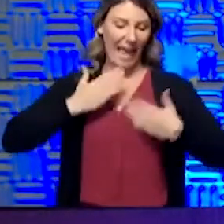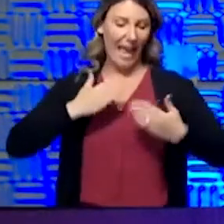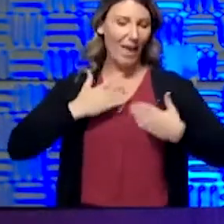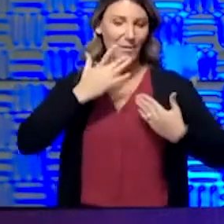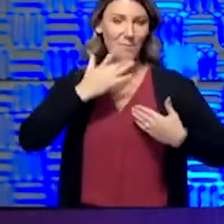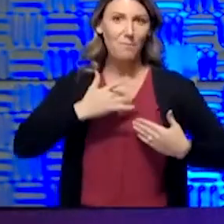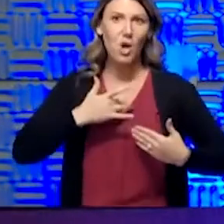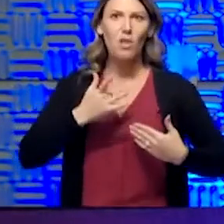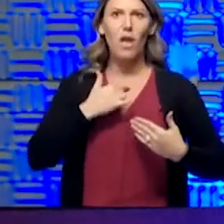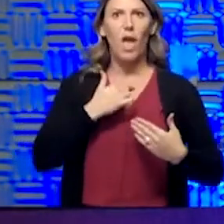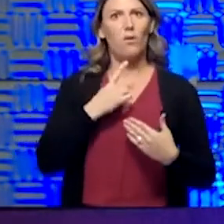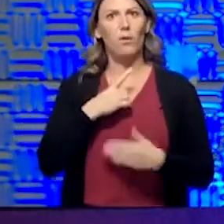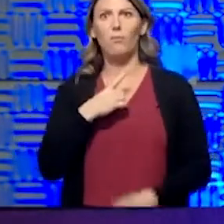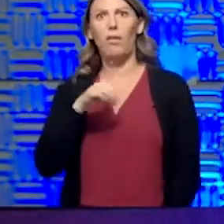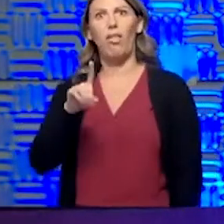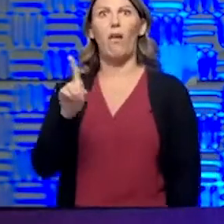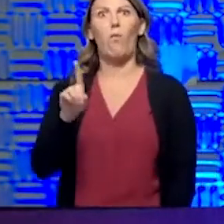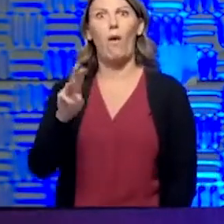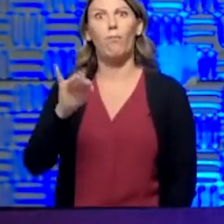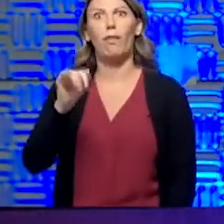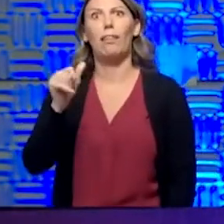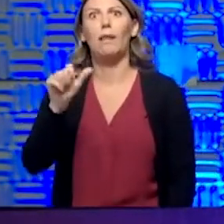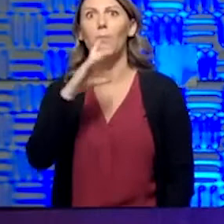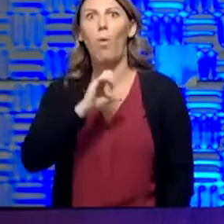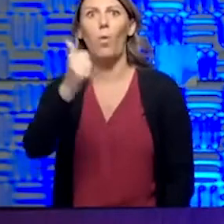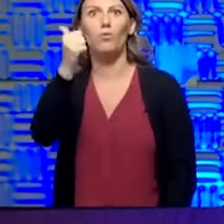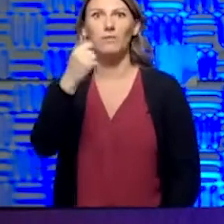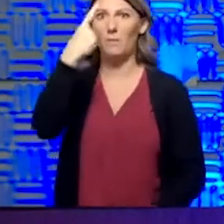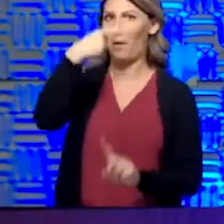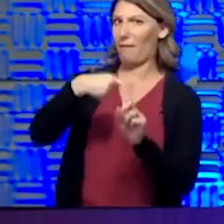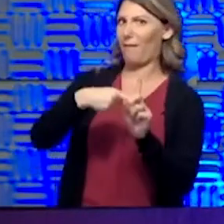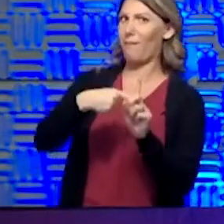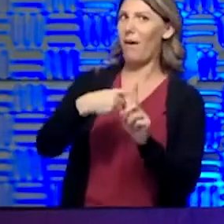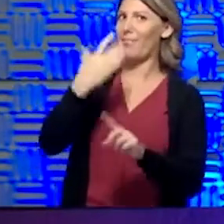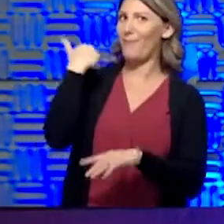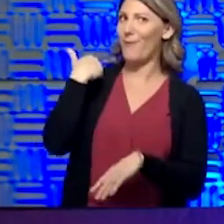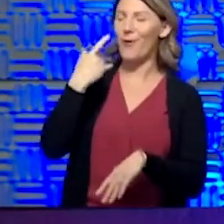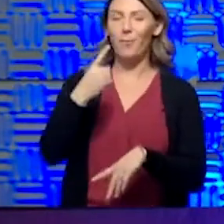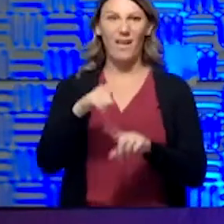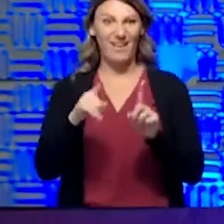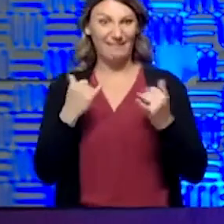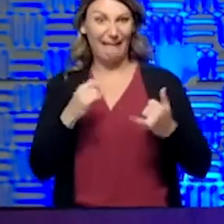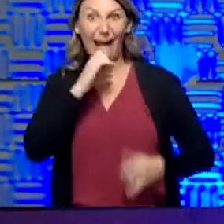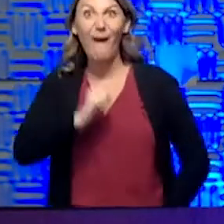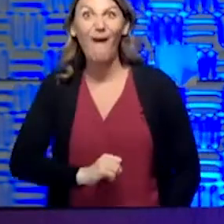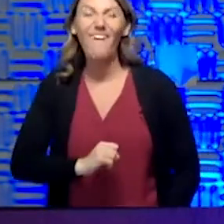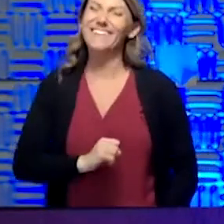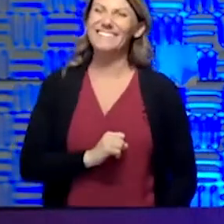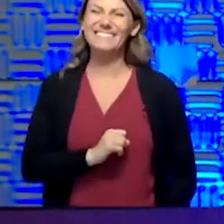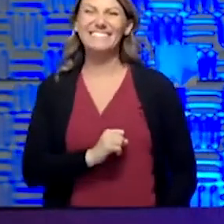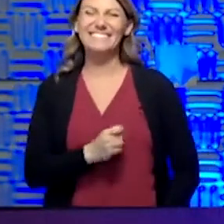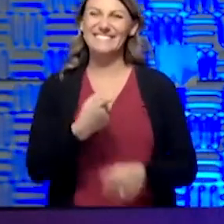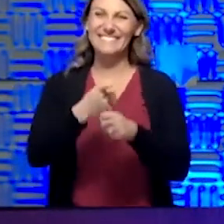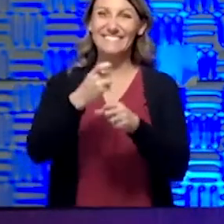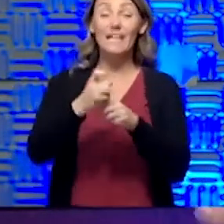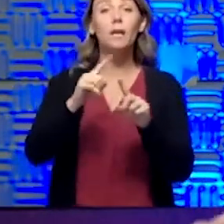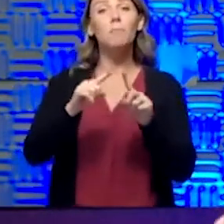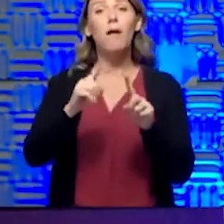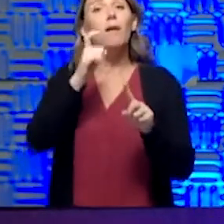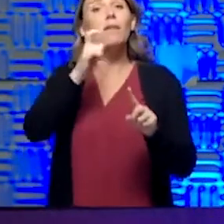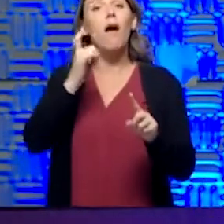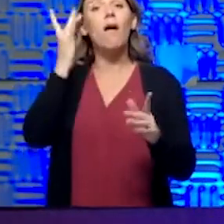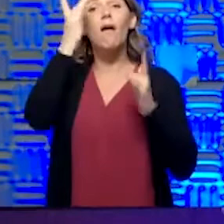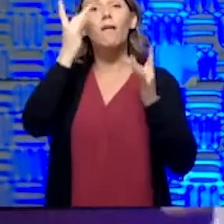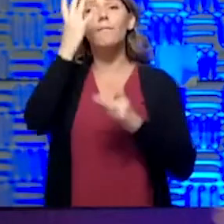right now. And now that was like a month ago. like, Lord knows how old I am today. Then really not touching your face because we know that that